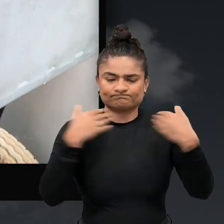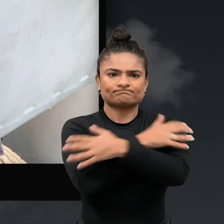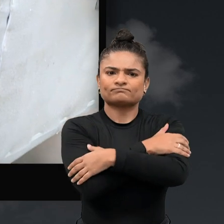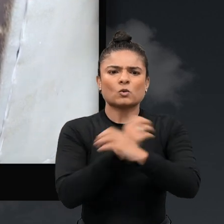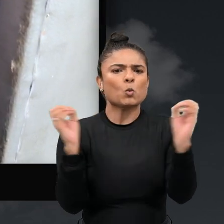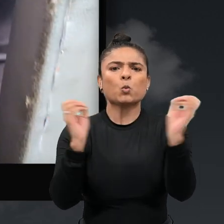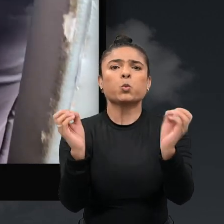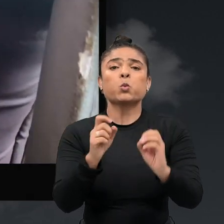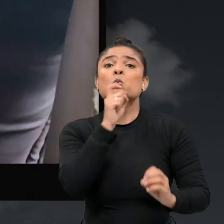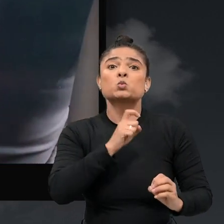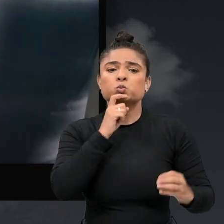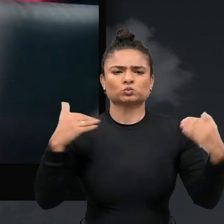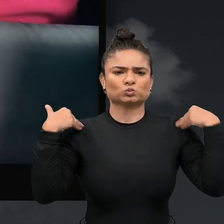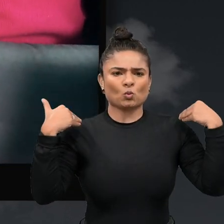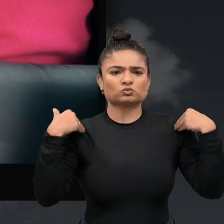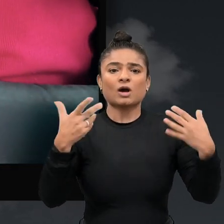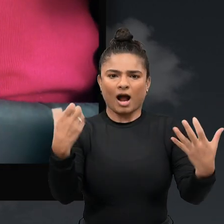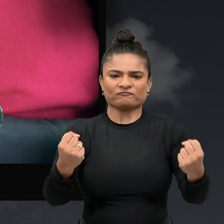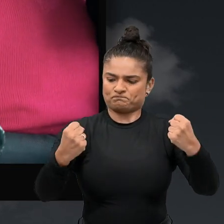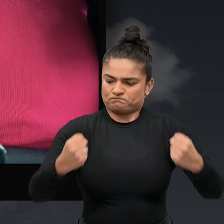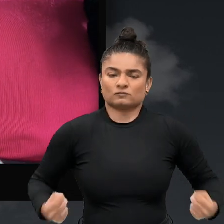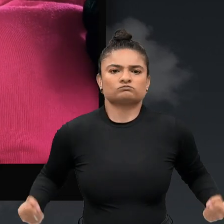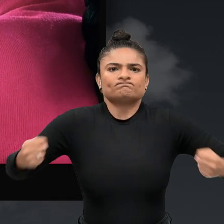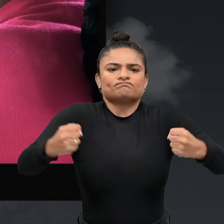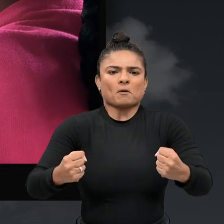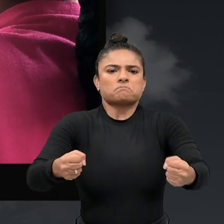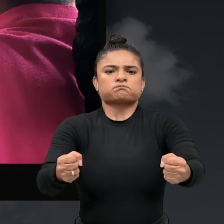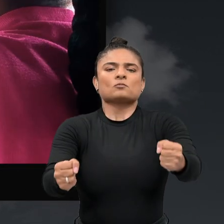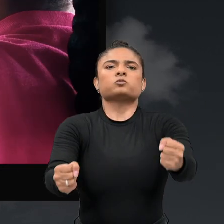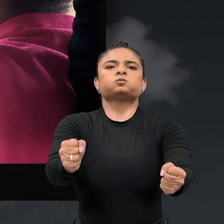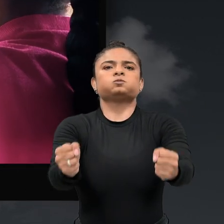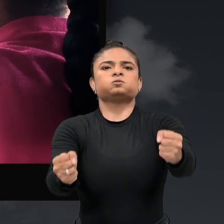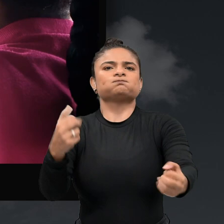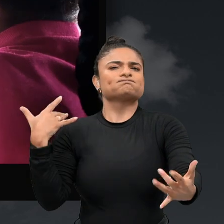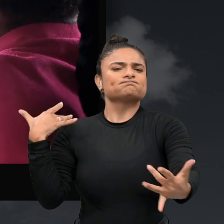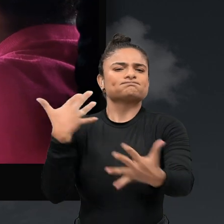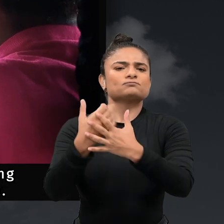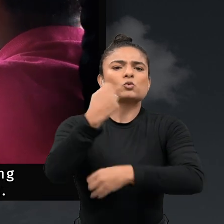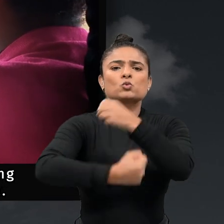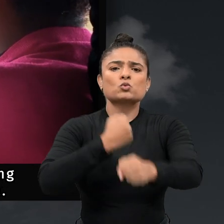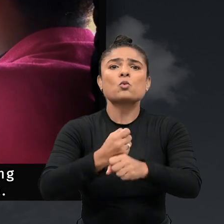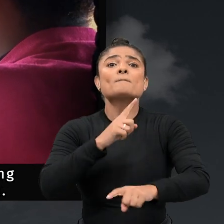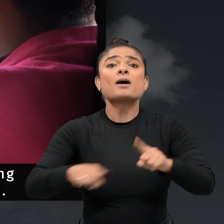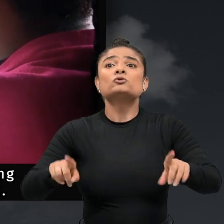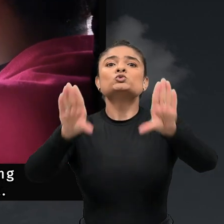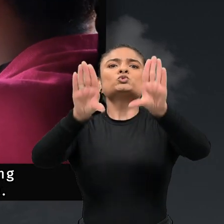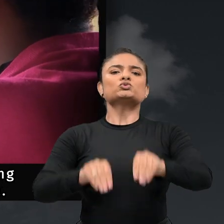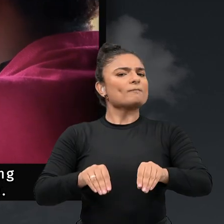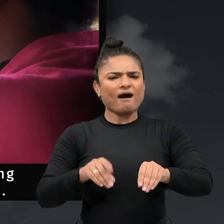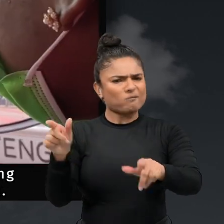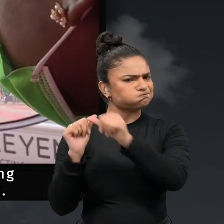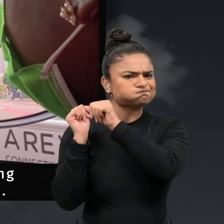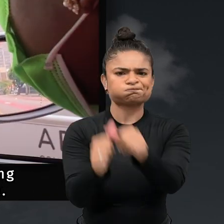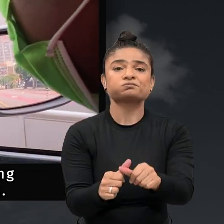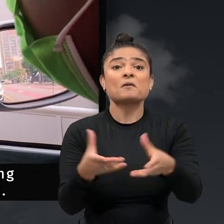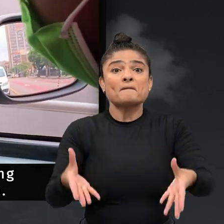function and minimal strength in her shoulders. She has used a power wheelchair for mobility for many years, but this hasn't stopped her from